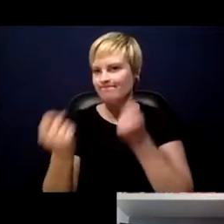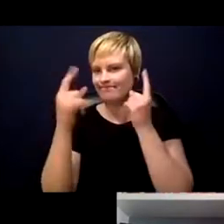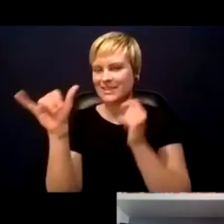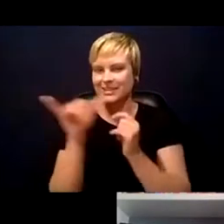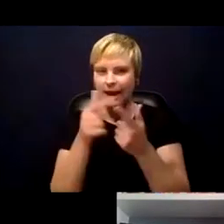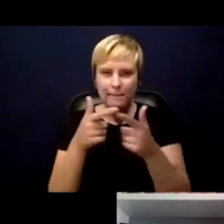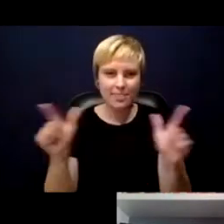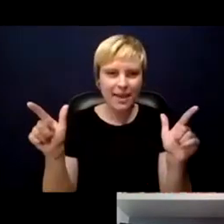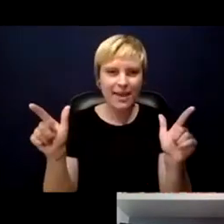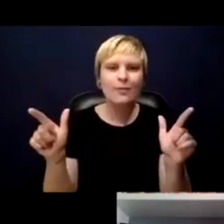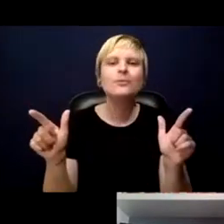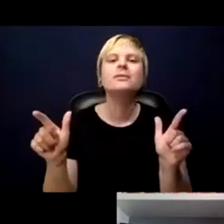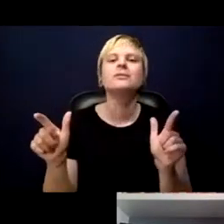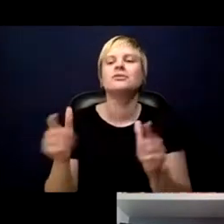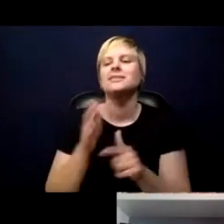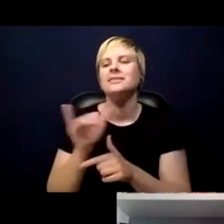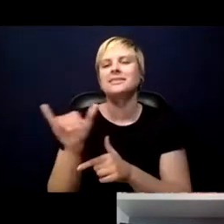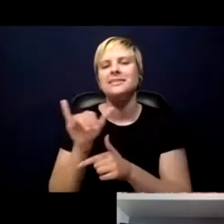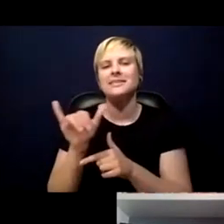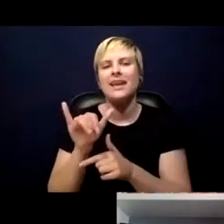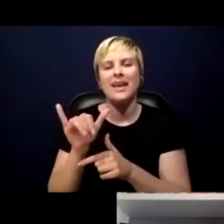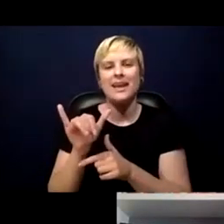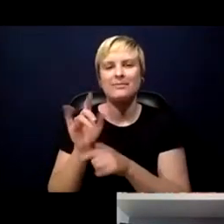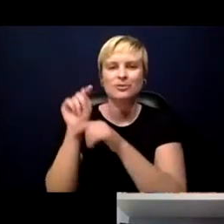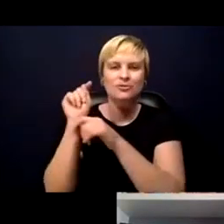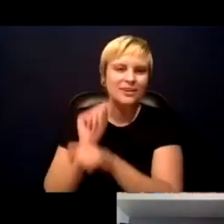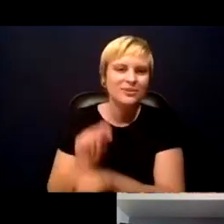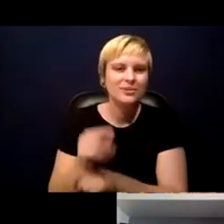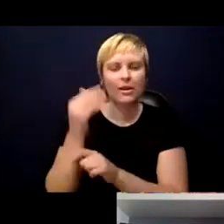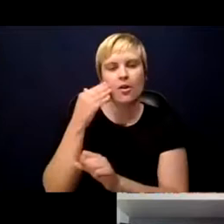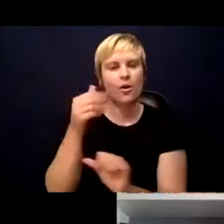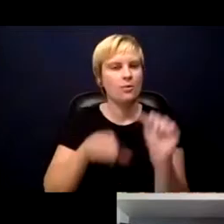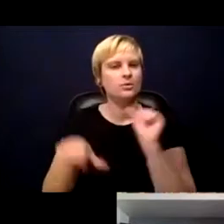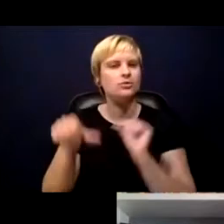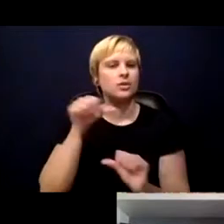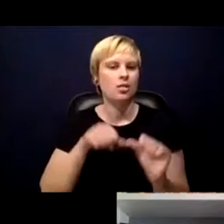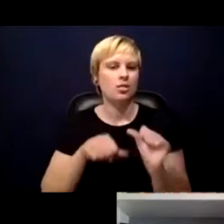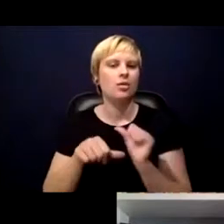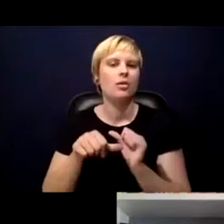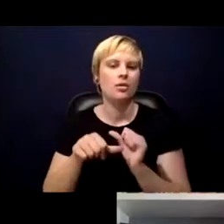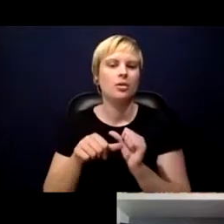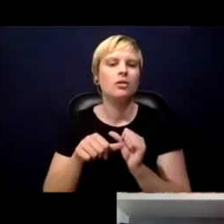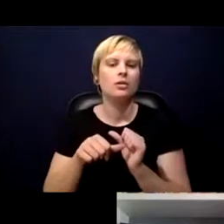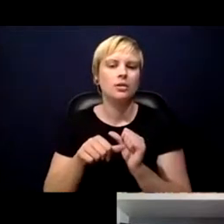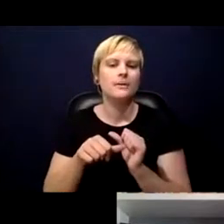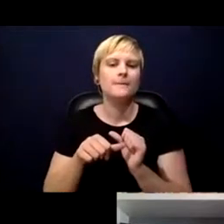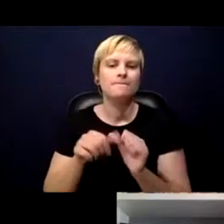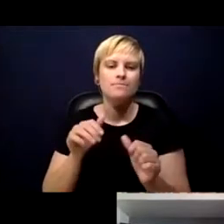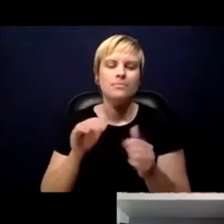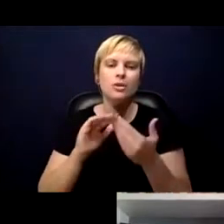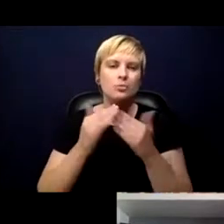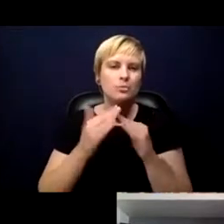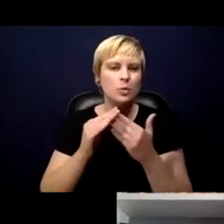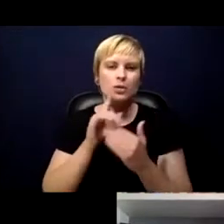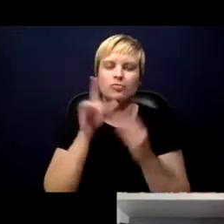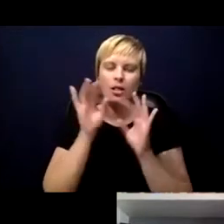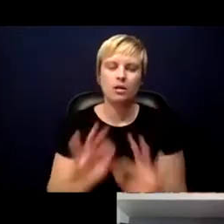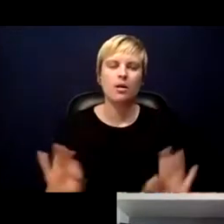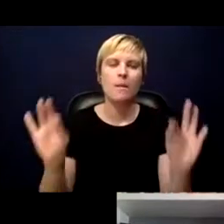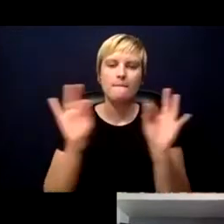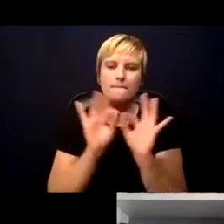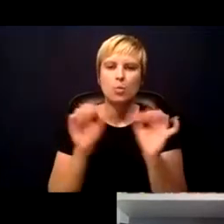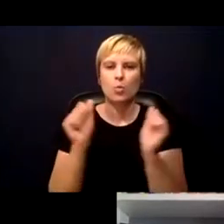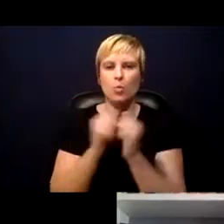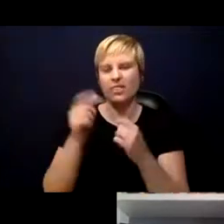tradition, in a community that know each other. Communion communities is very, very much important in contact